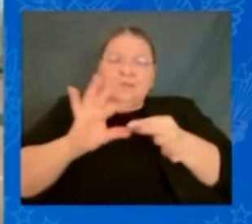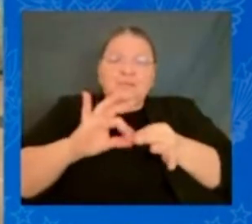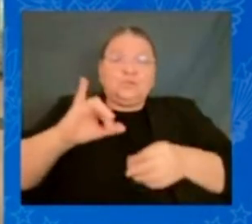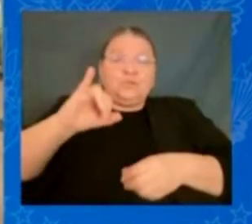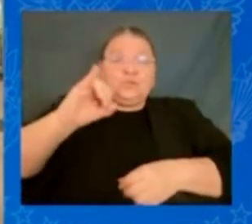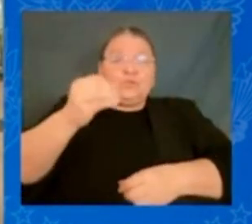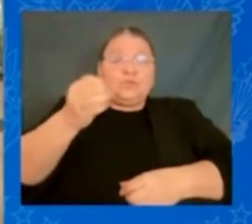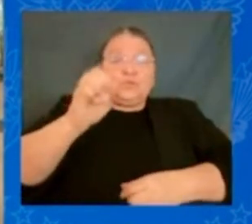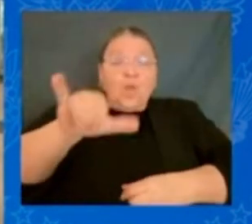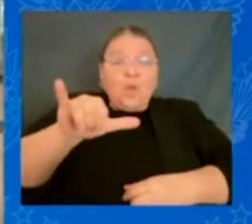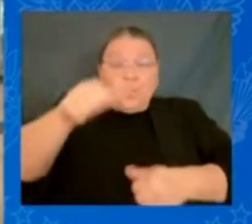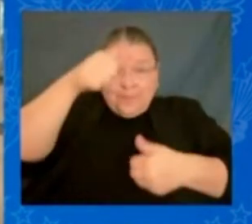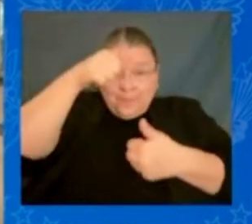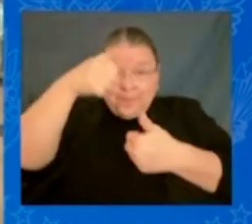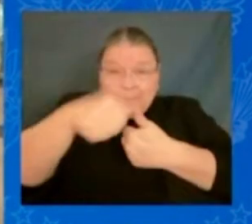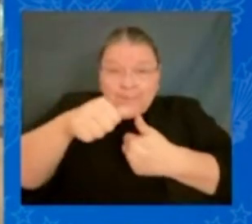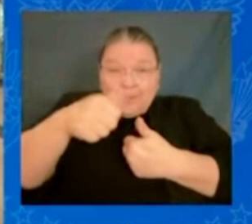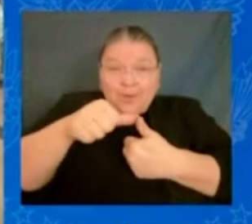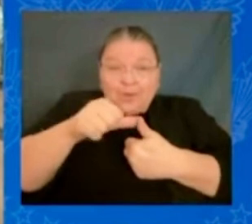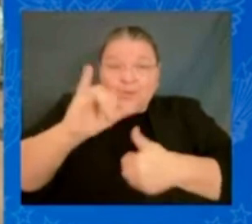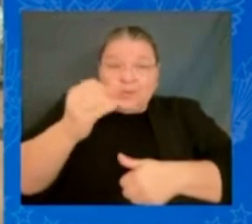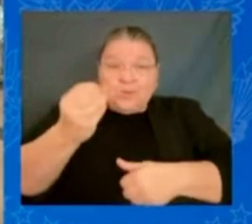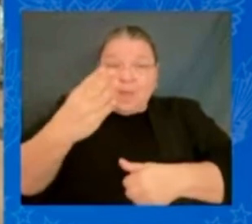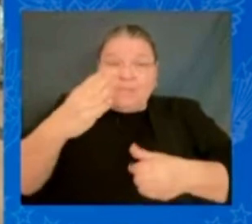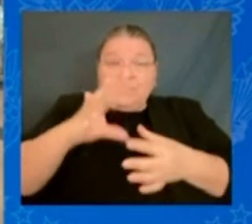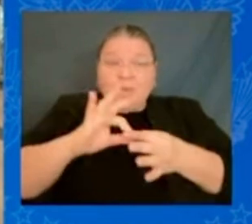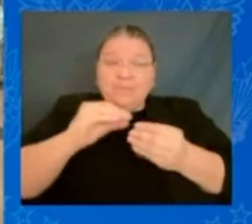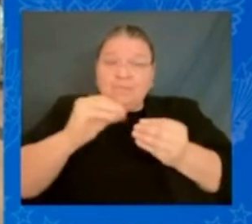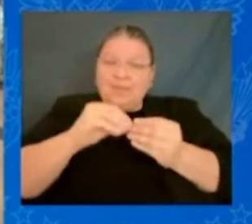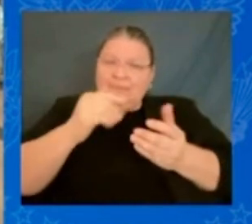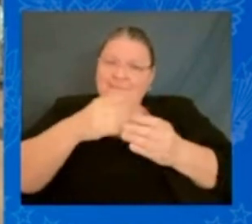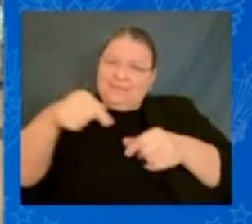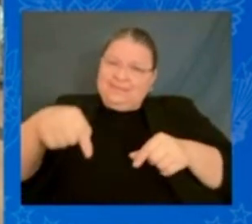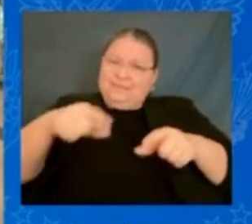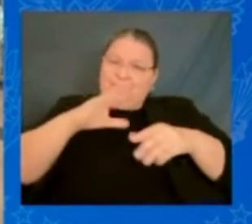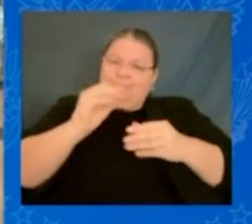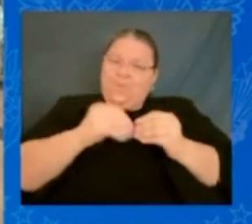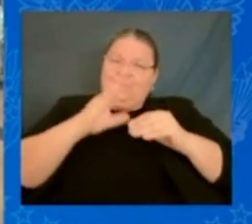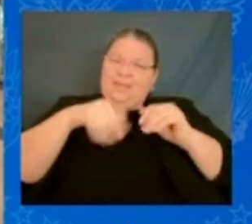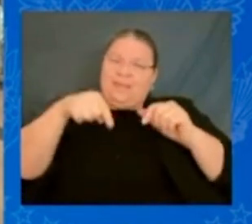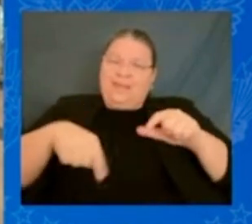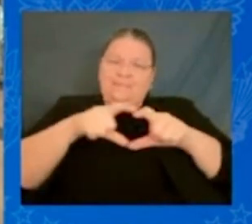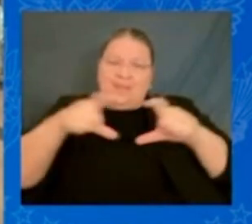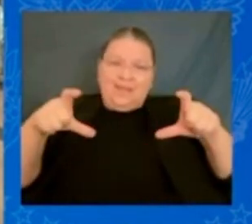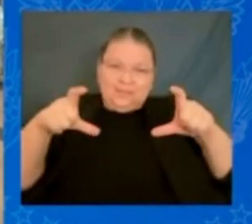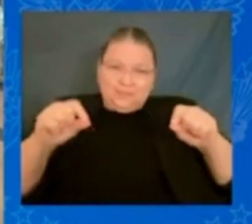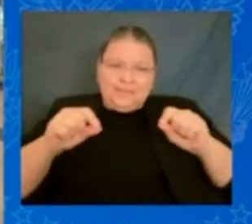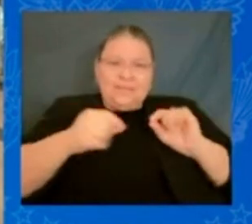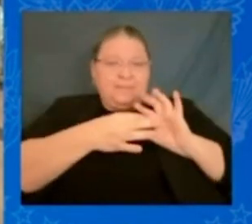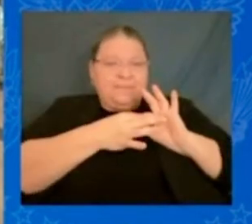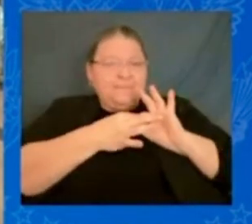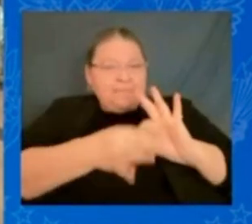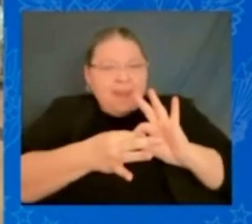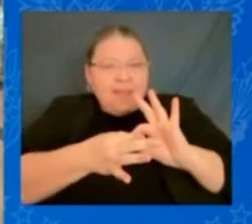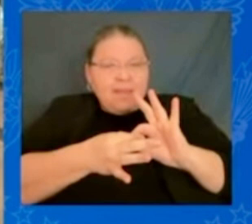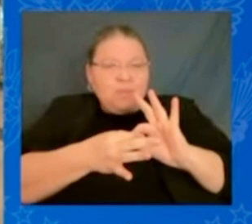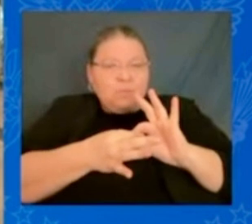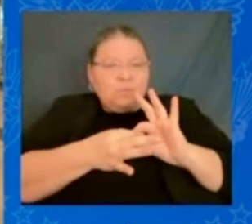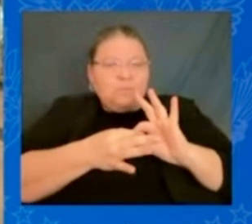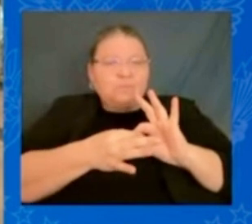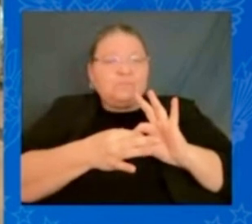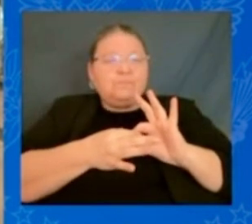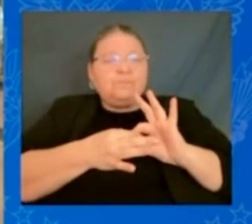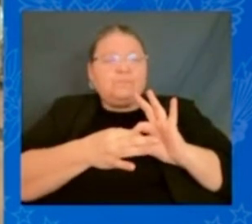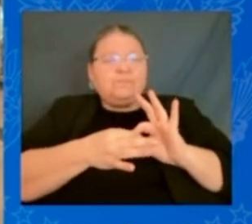a job is about a lot more than a paycheck. It's about your decency. It's about